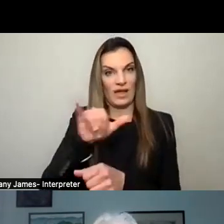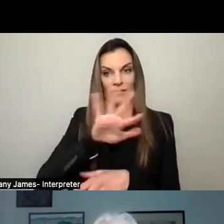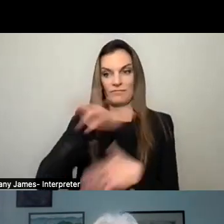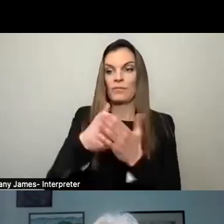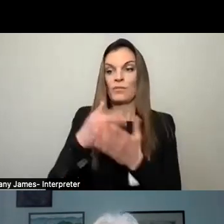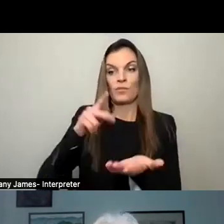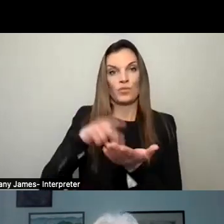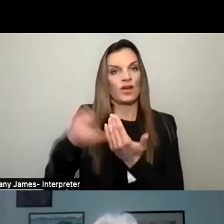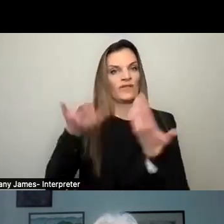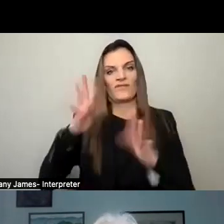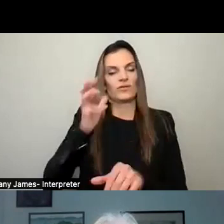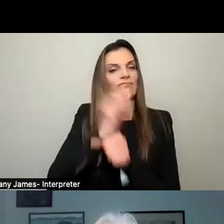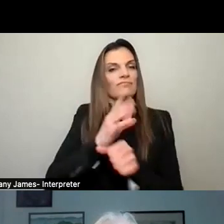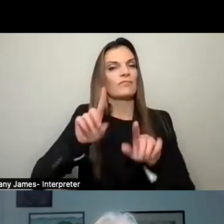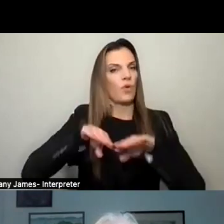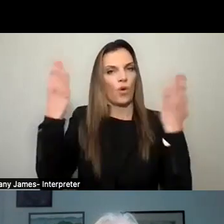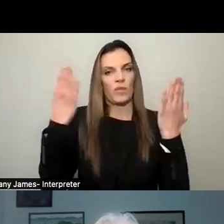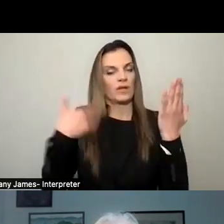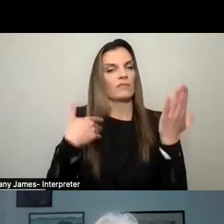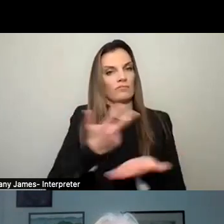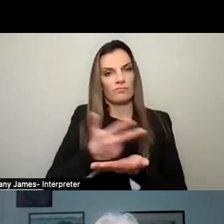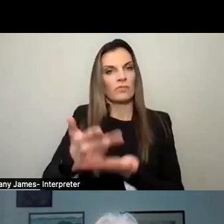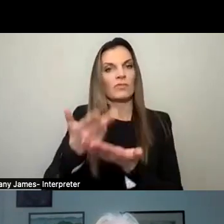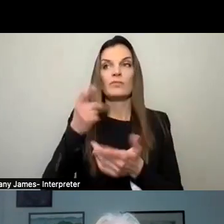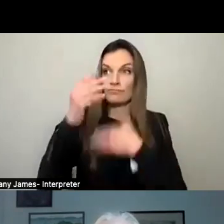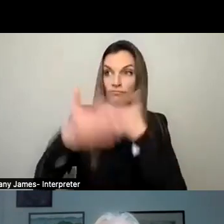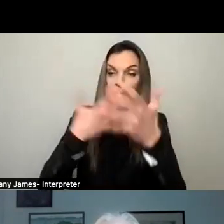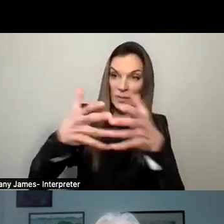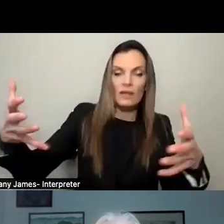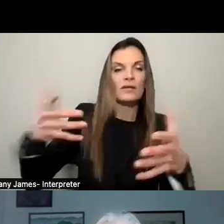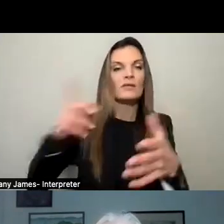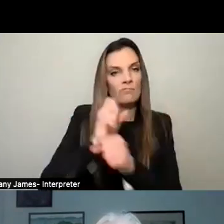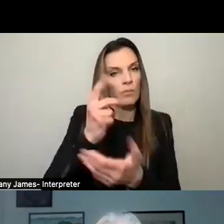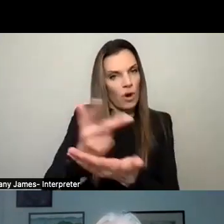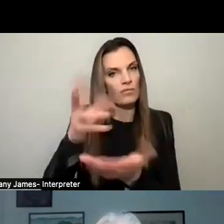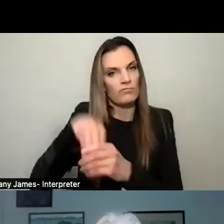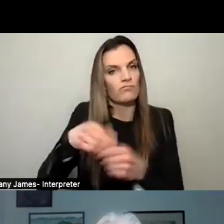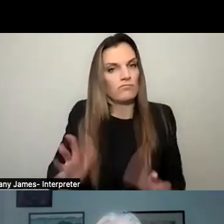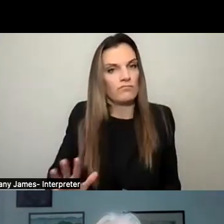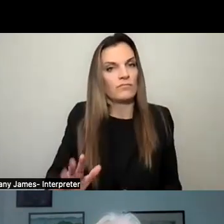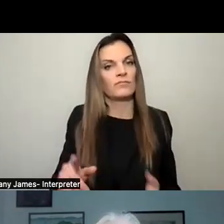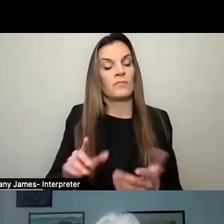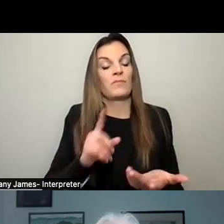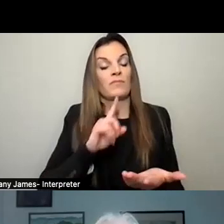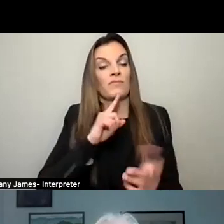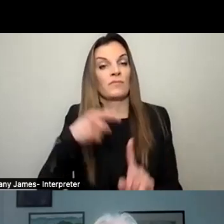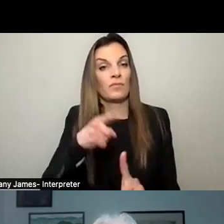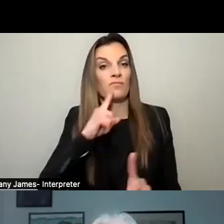up front. And that's being built as they move forward. I think the most important thing for